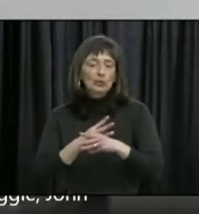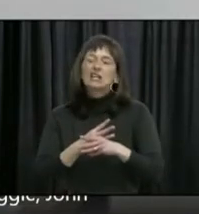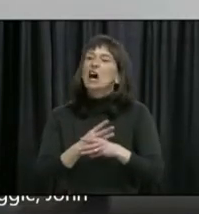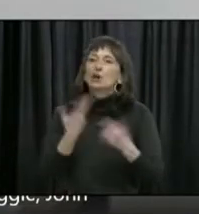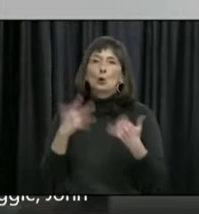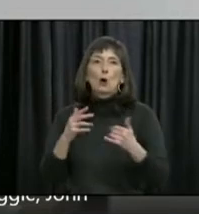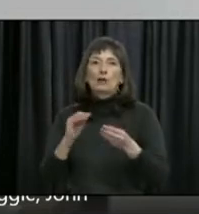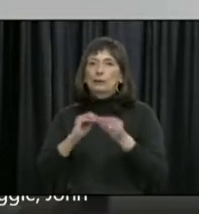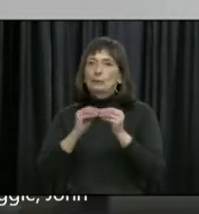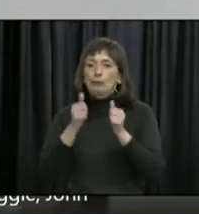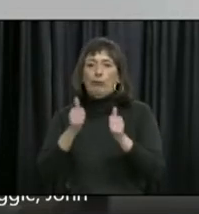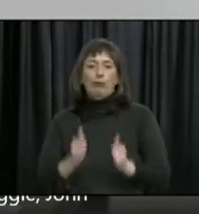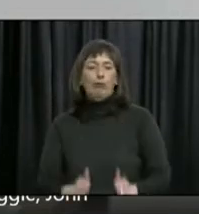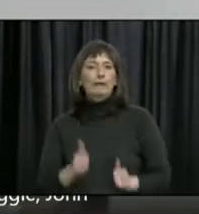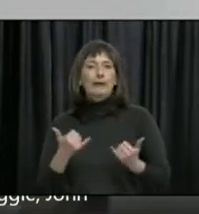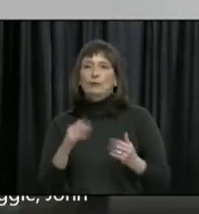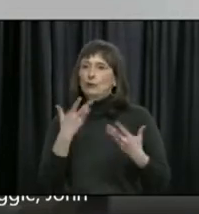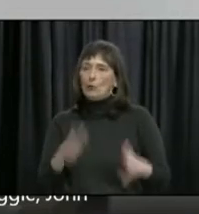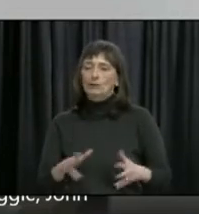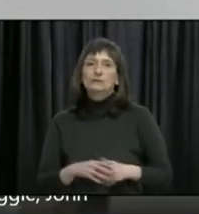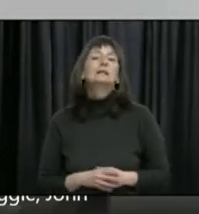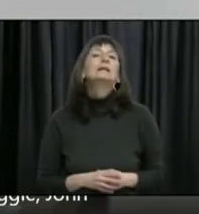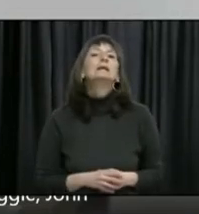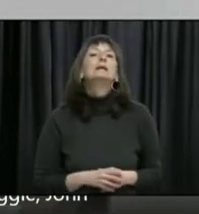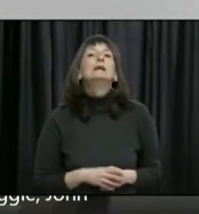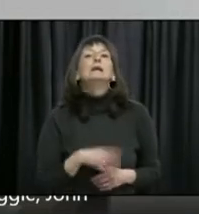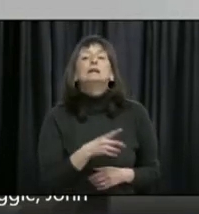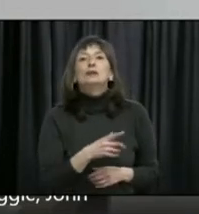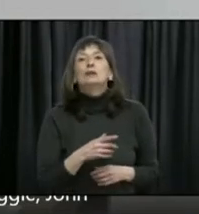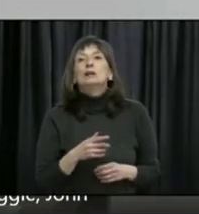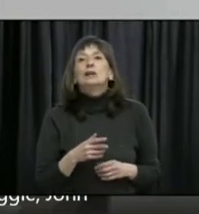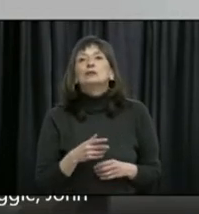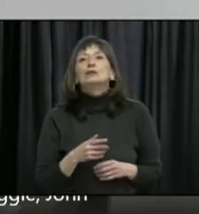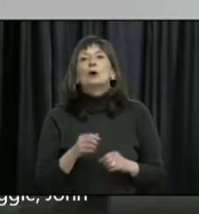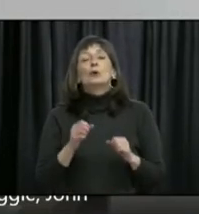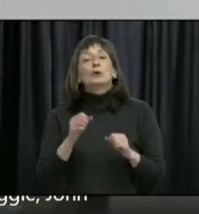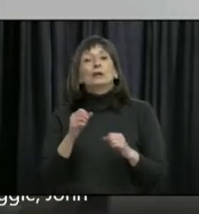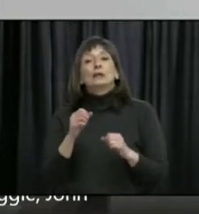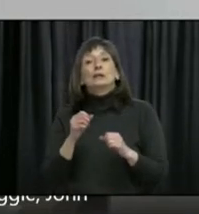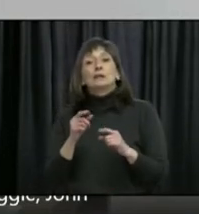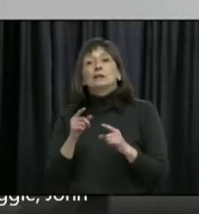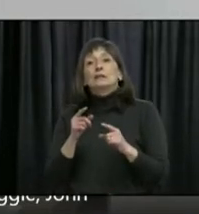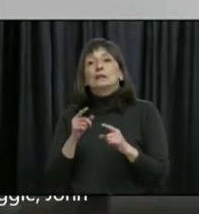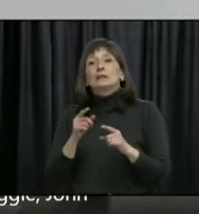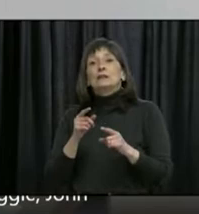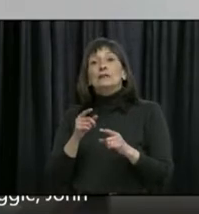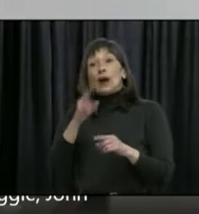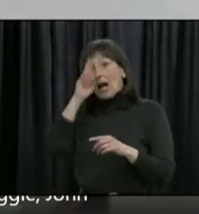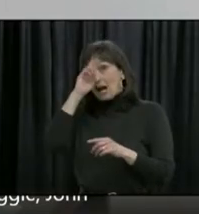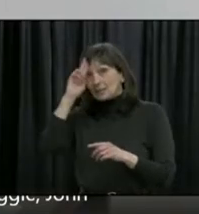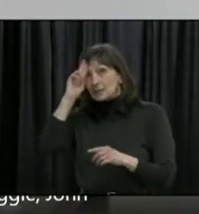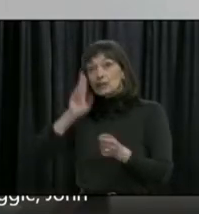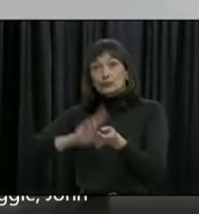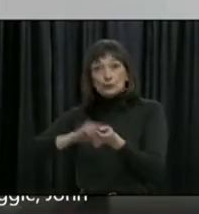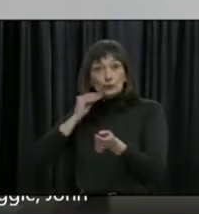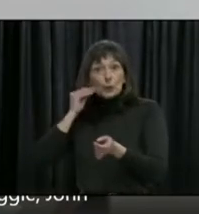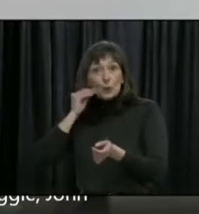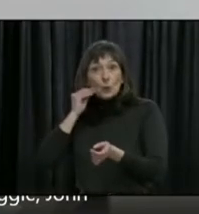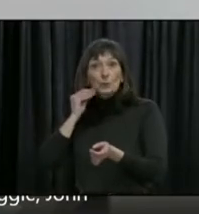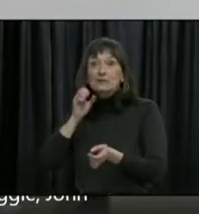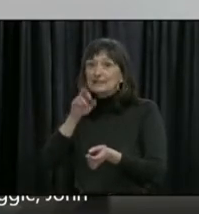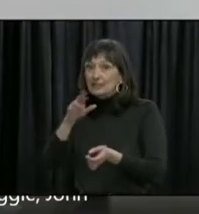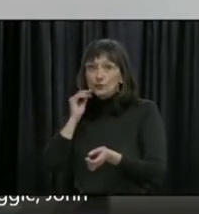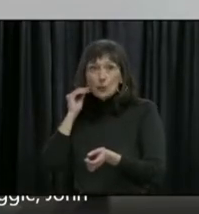The preamble from Dr Fitzgerald mentioned in-person visiting restrictions in healthcare facilities, which will remain.